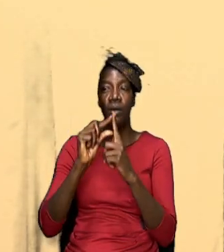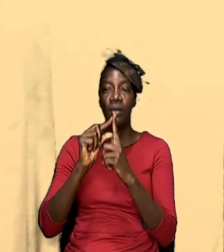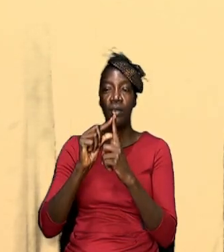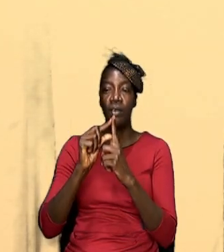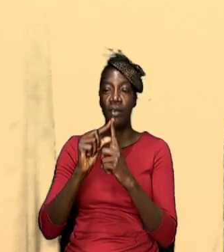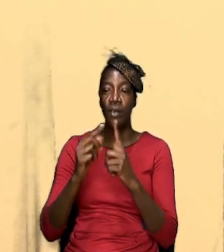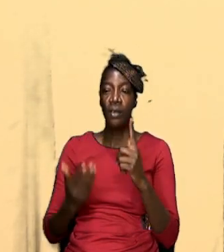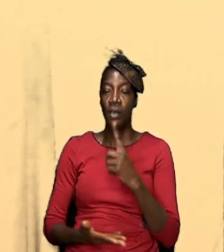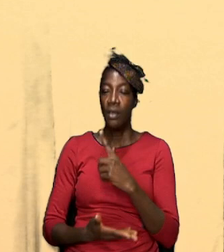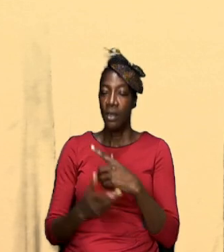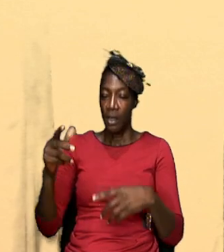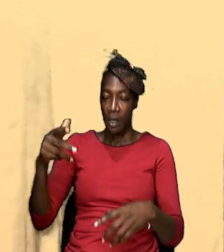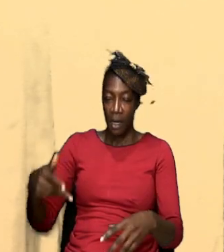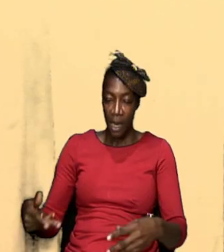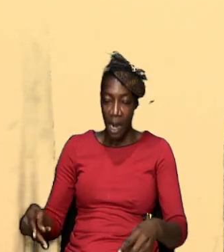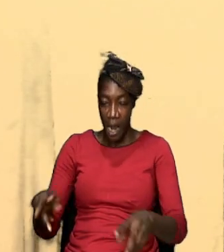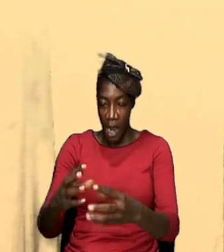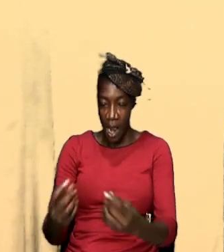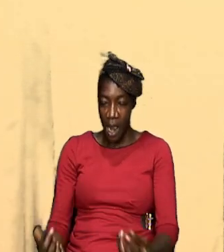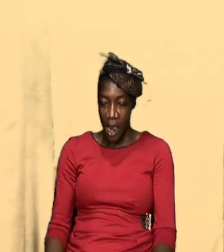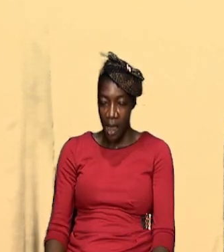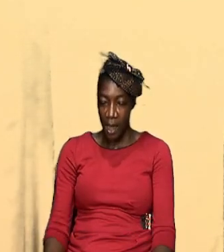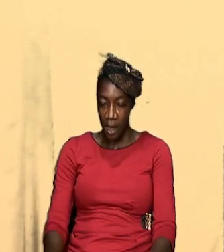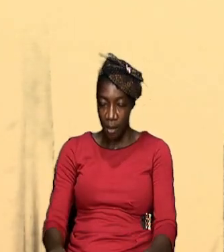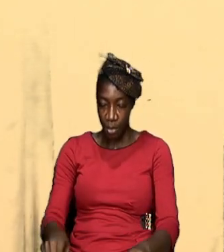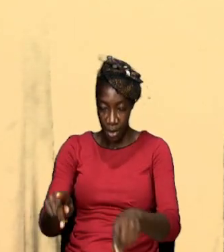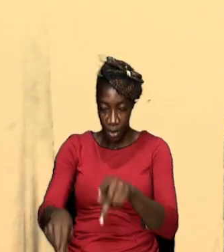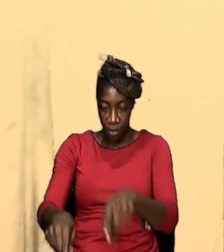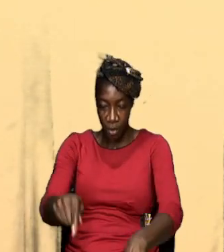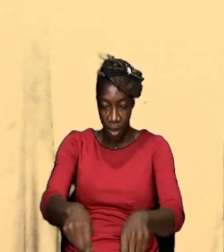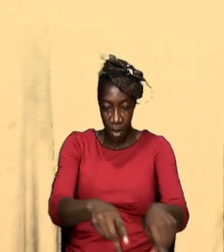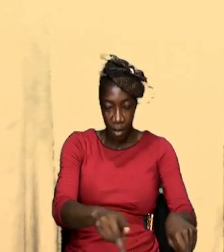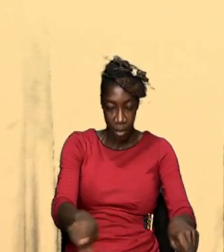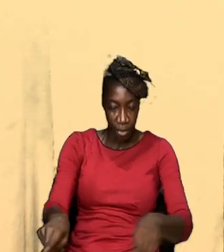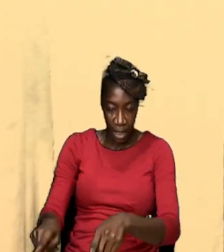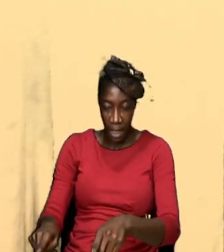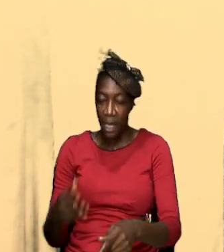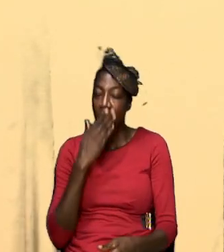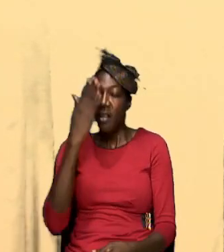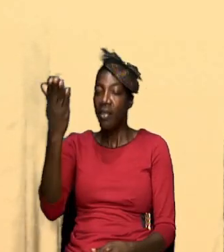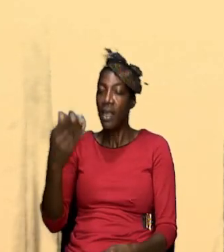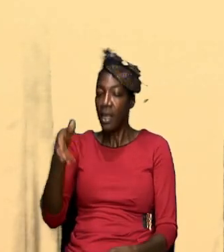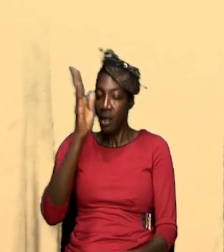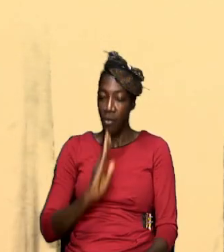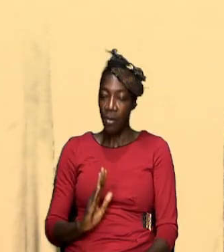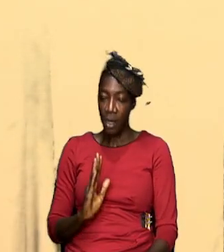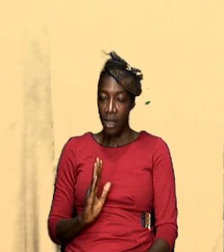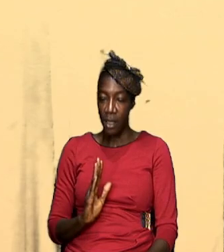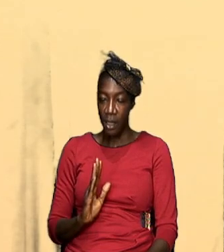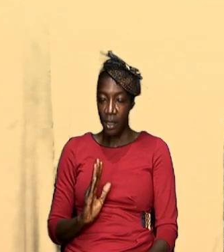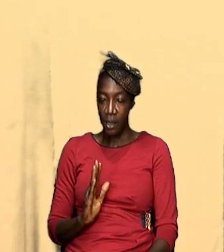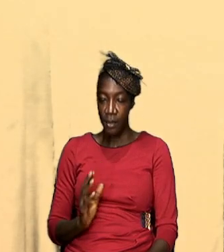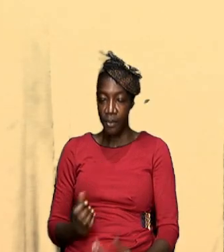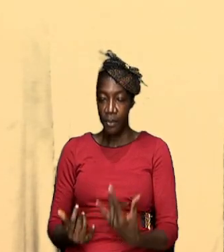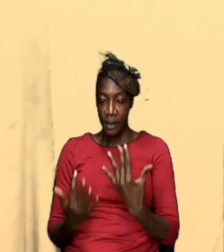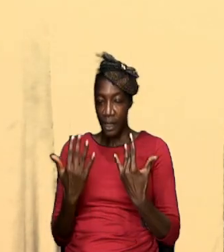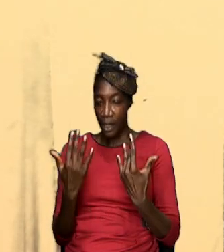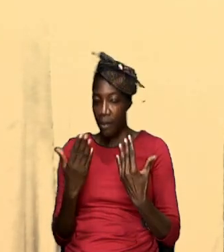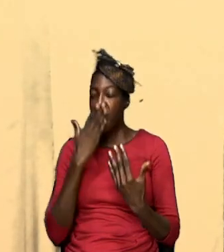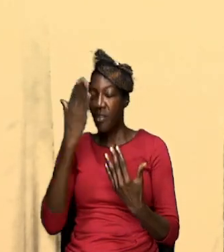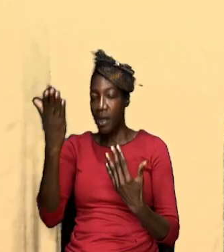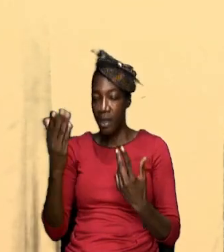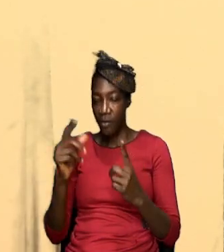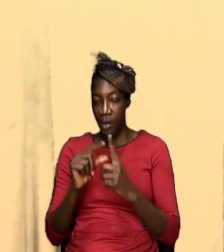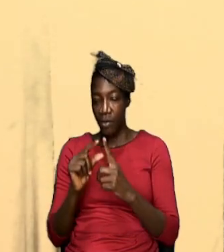they are lamp unto our path dear God we thank you oh God for your words we thank you for